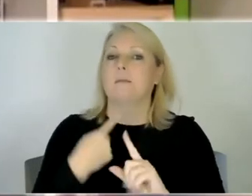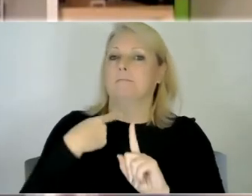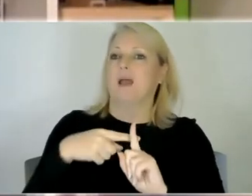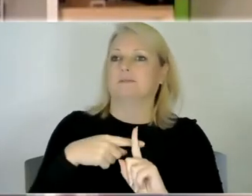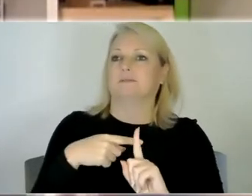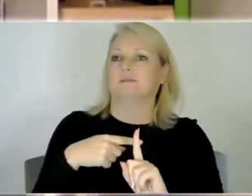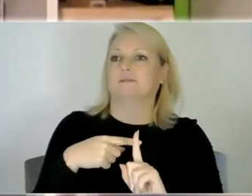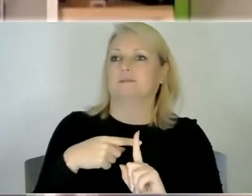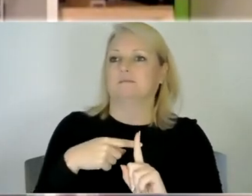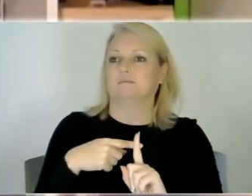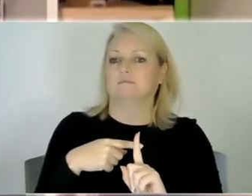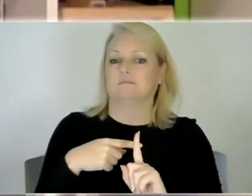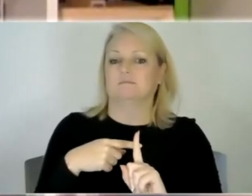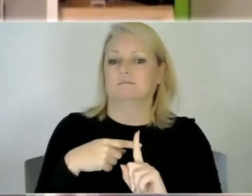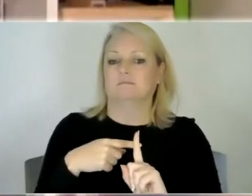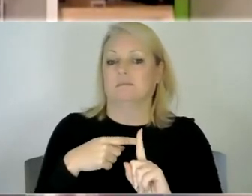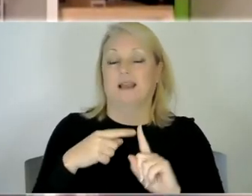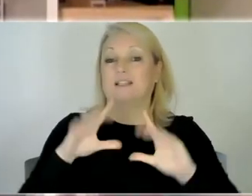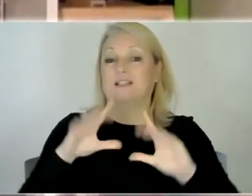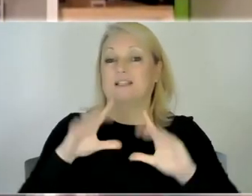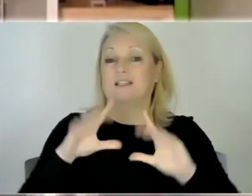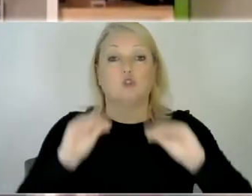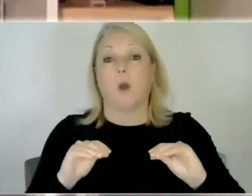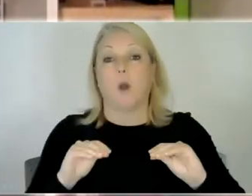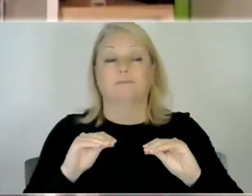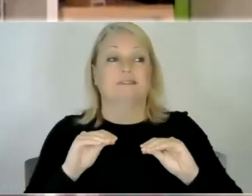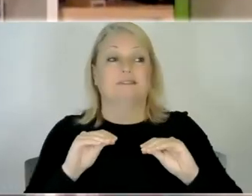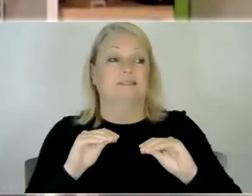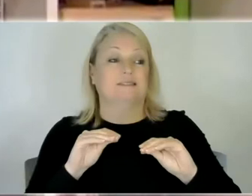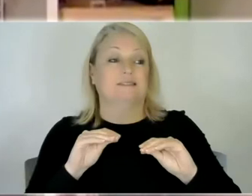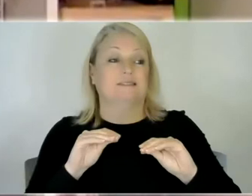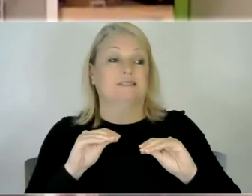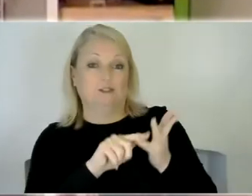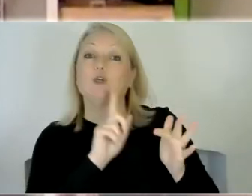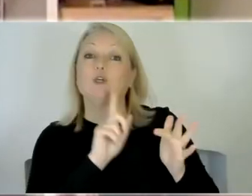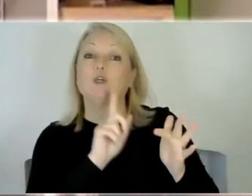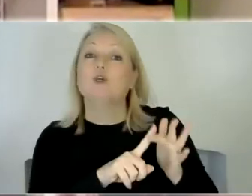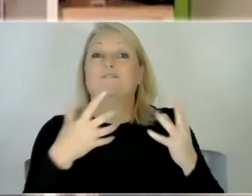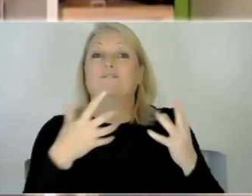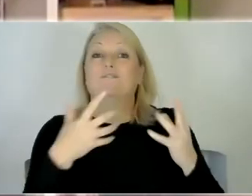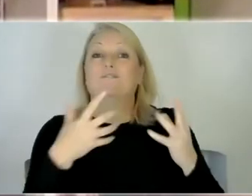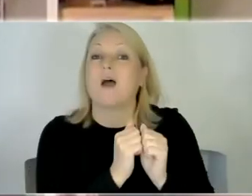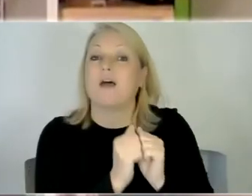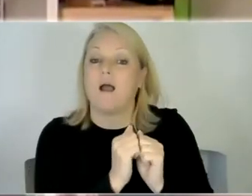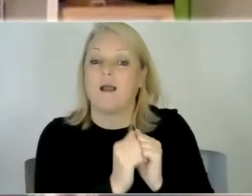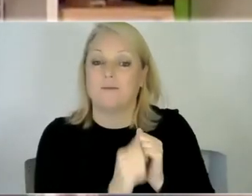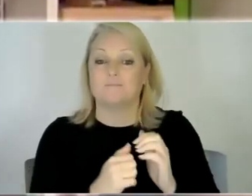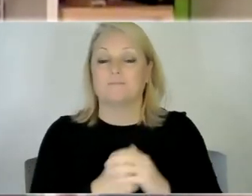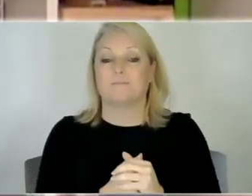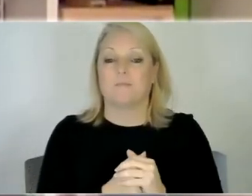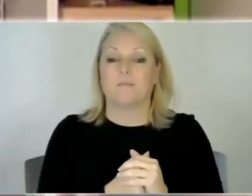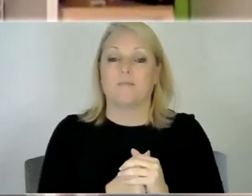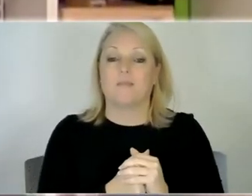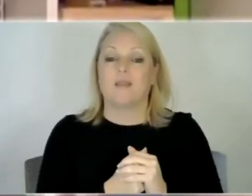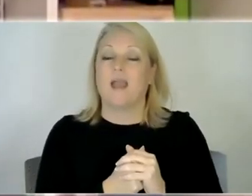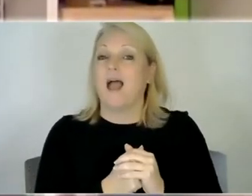stops jude having to live with tommy which which is again another thing i never would have